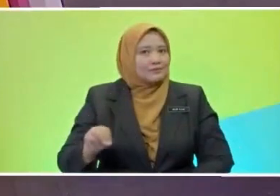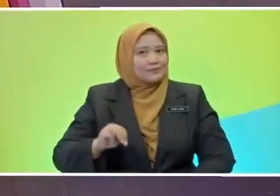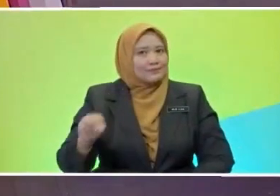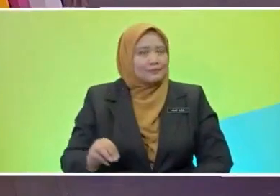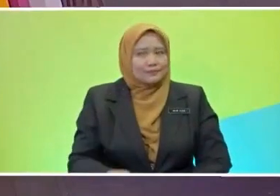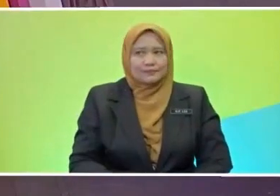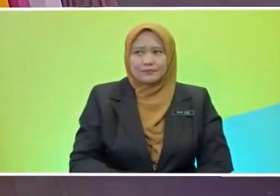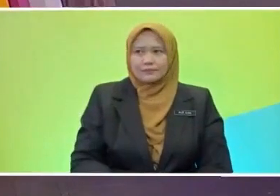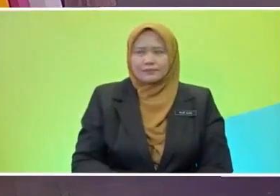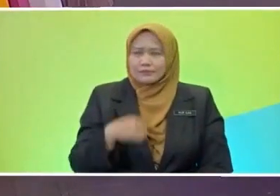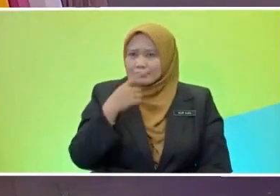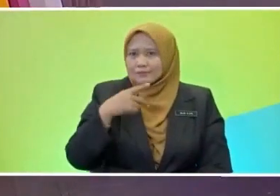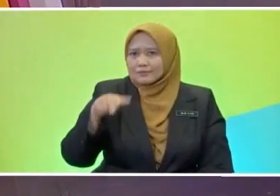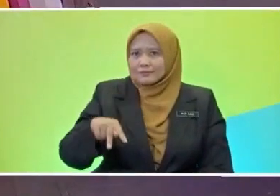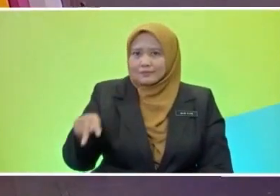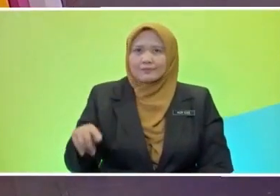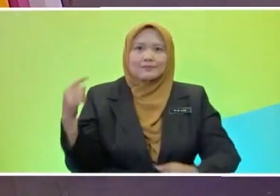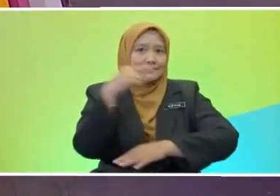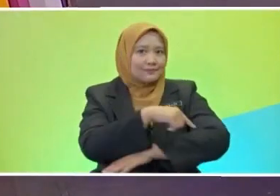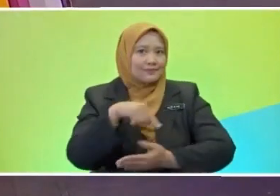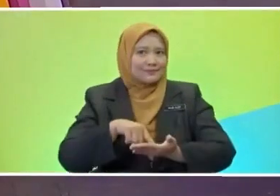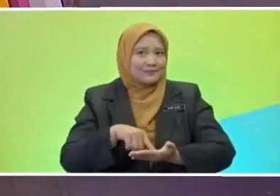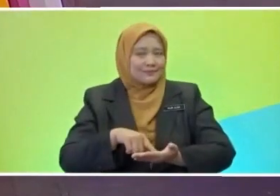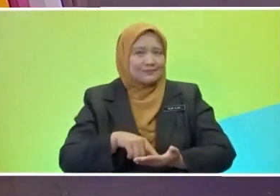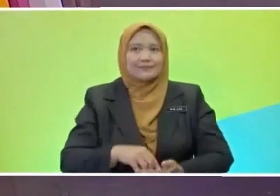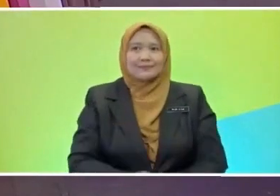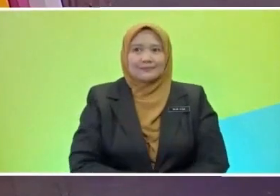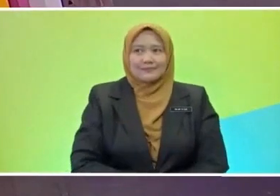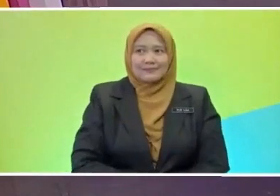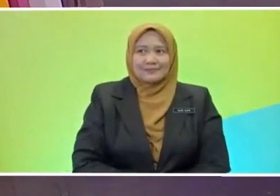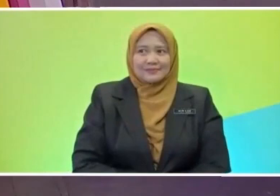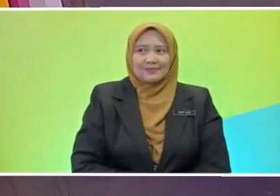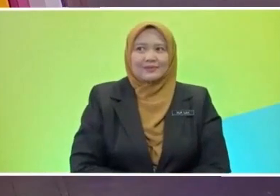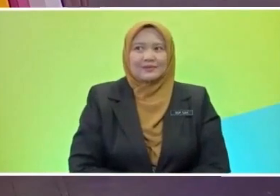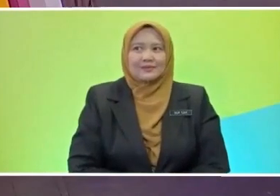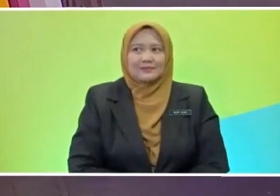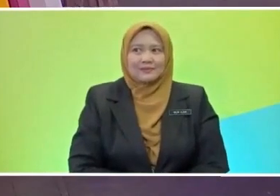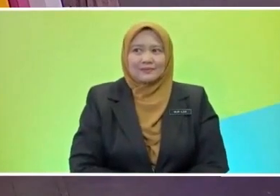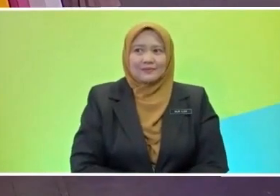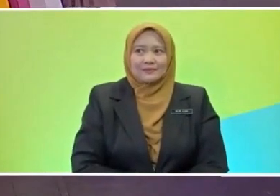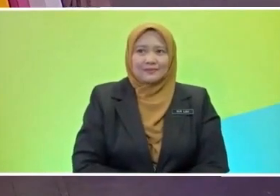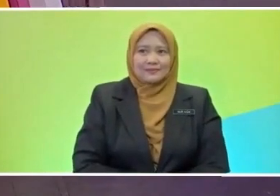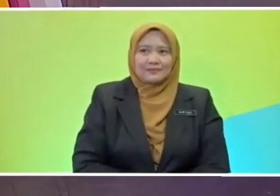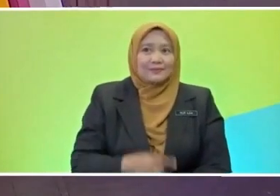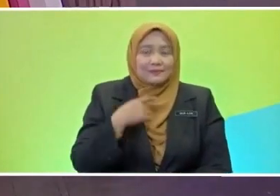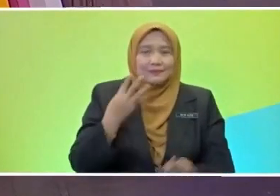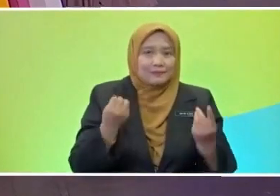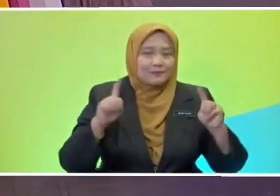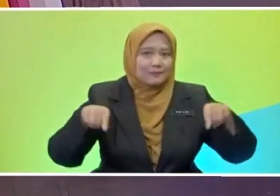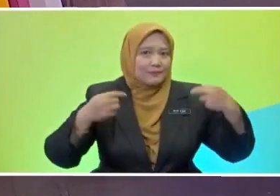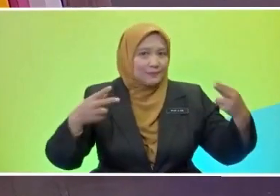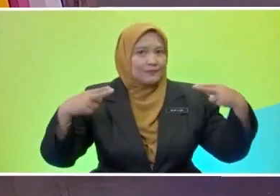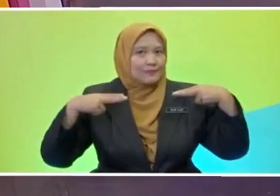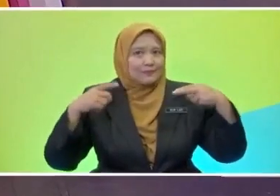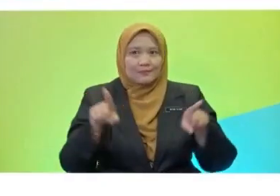So who are our classmates for today's episode? Let's say hi to them. Where are they? Where are they? Who are we going holiday together with? There they